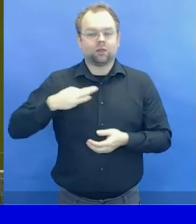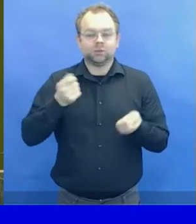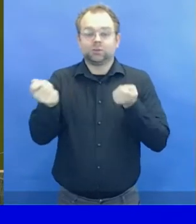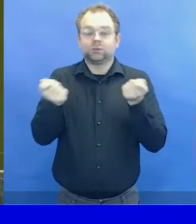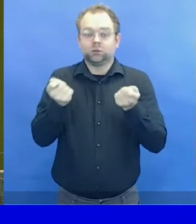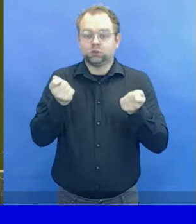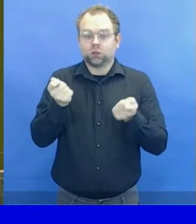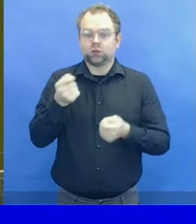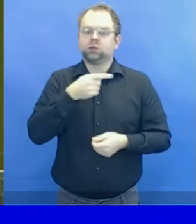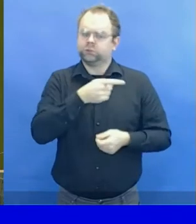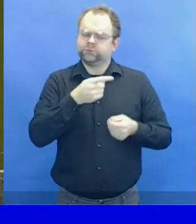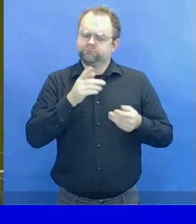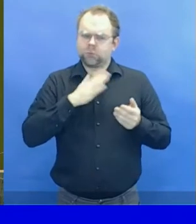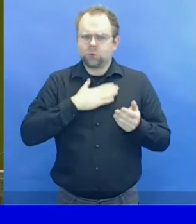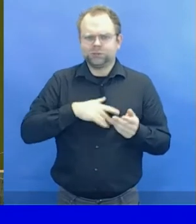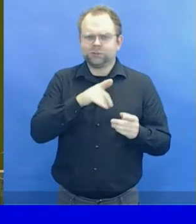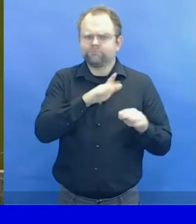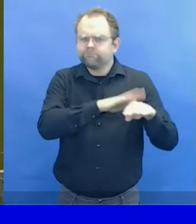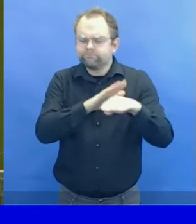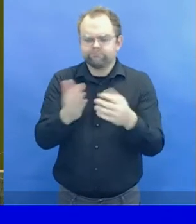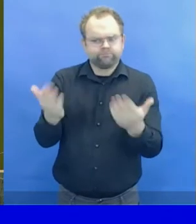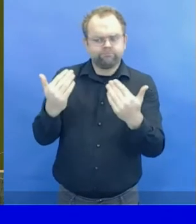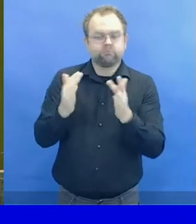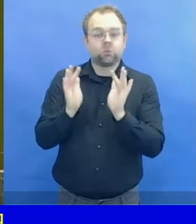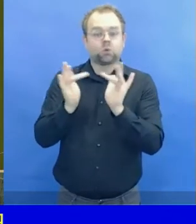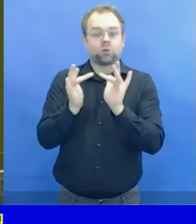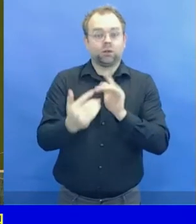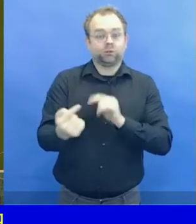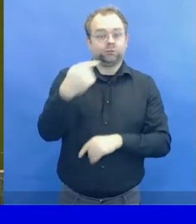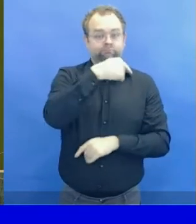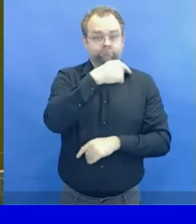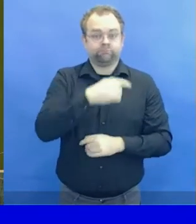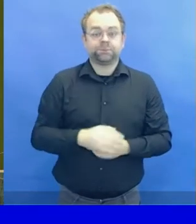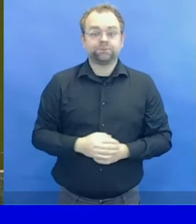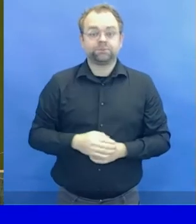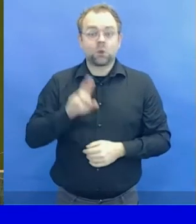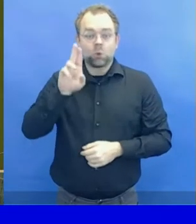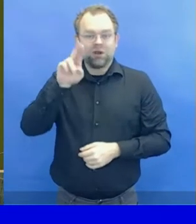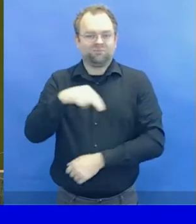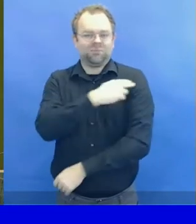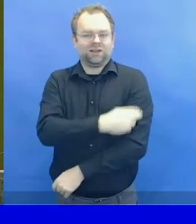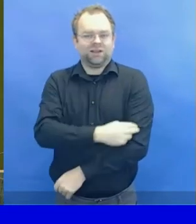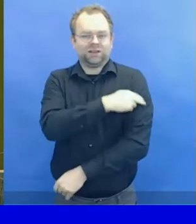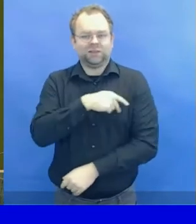Testing can also be arranged through the UN Clinic if required.